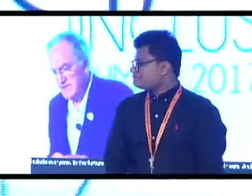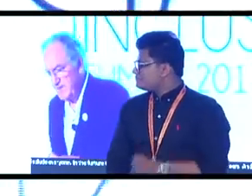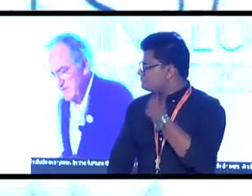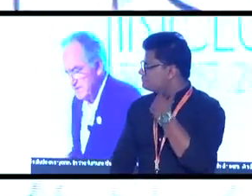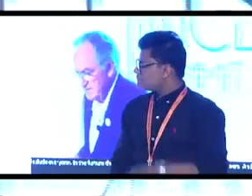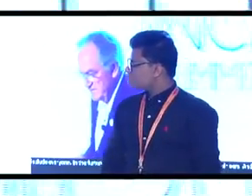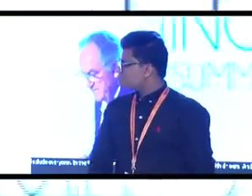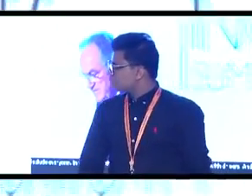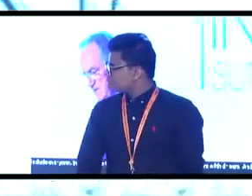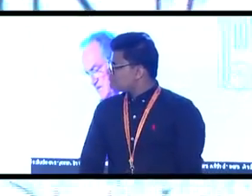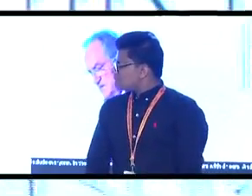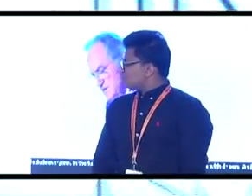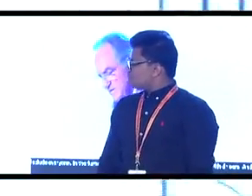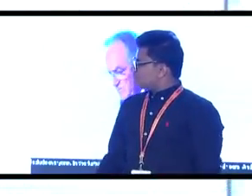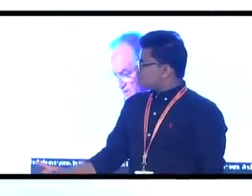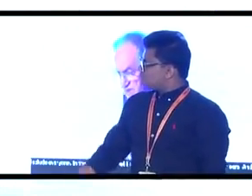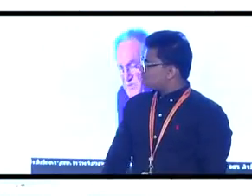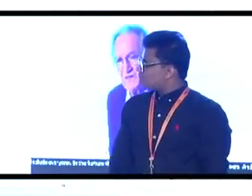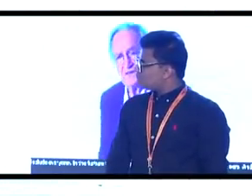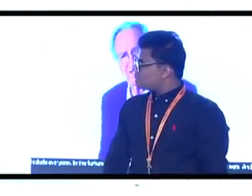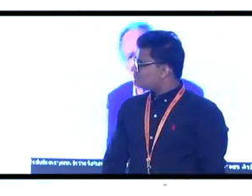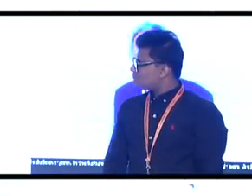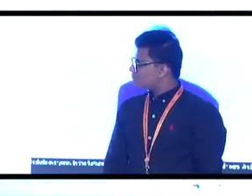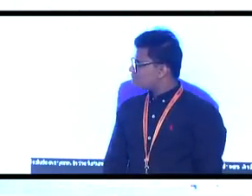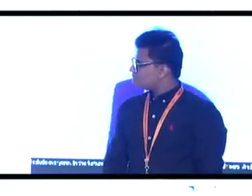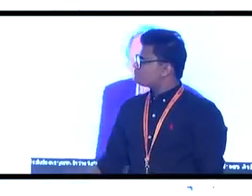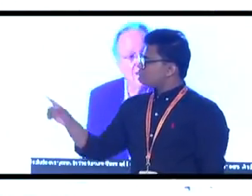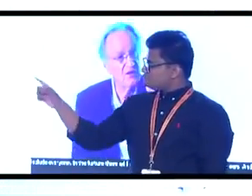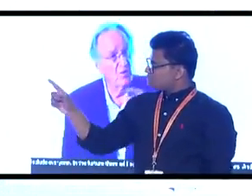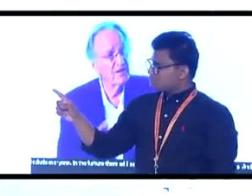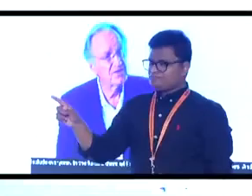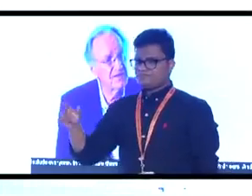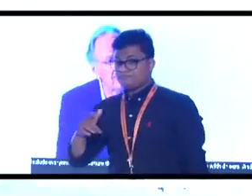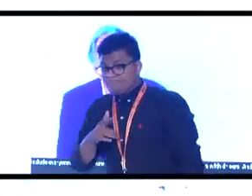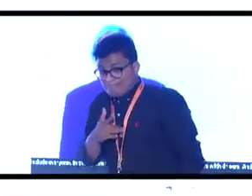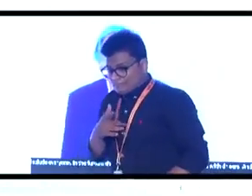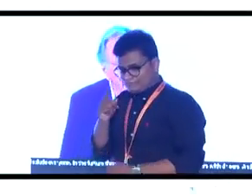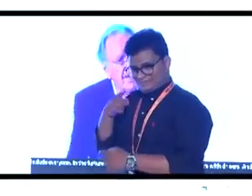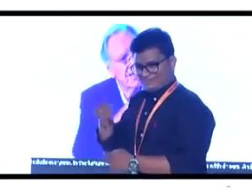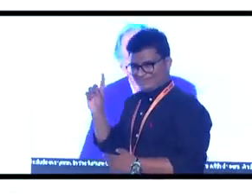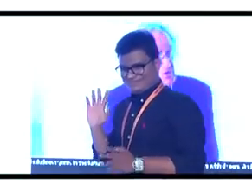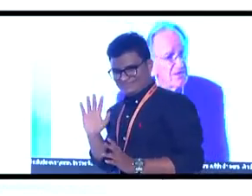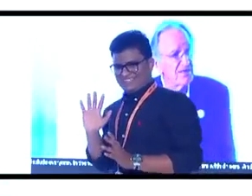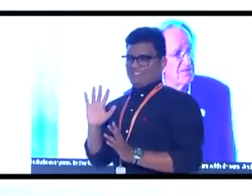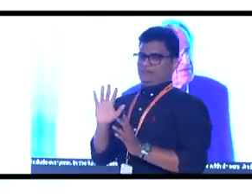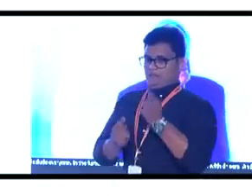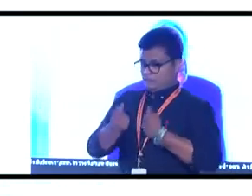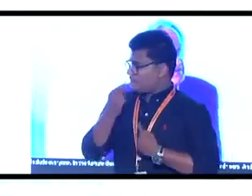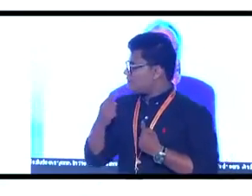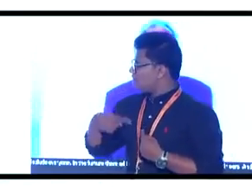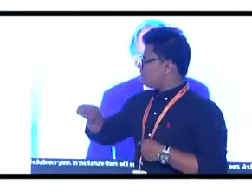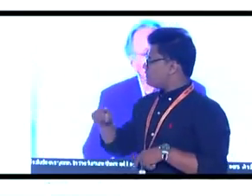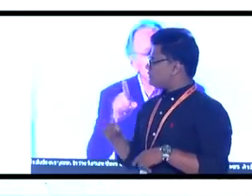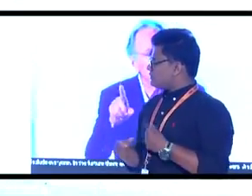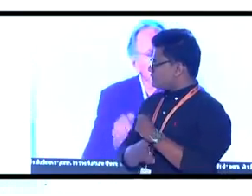So that's my message. It's morally correct. It's politically correct. And you know what else it is? I could ask Roche, he's a business